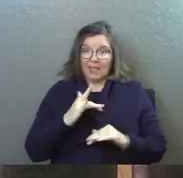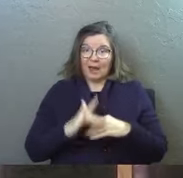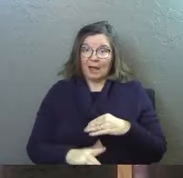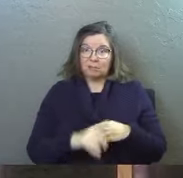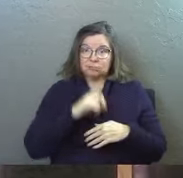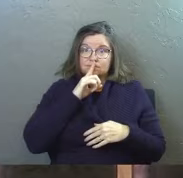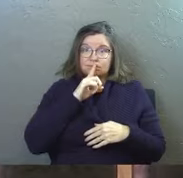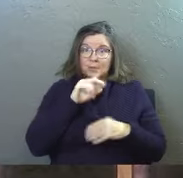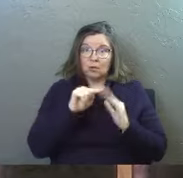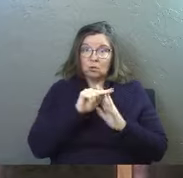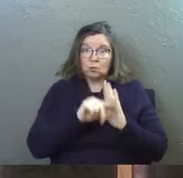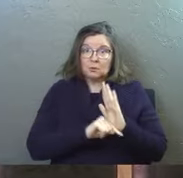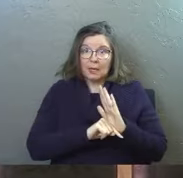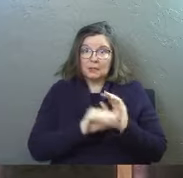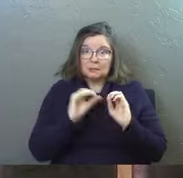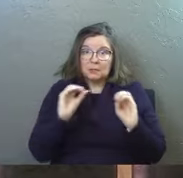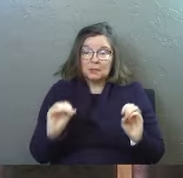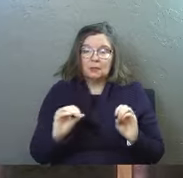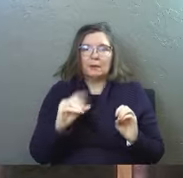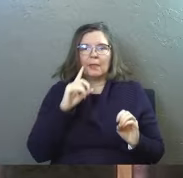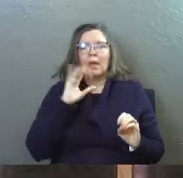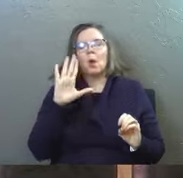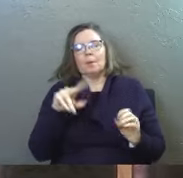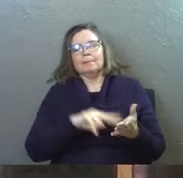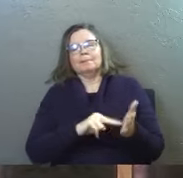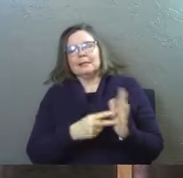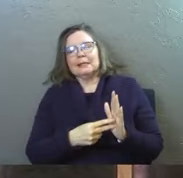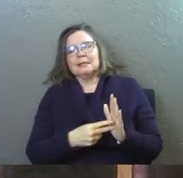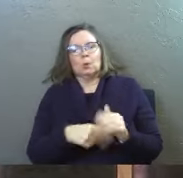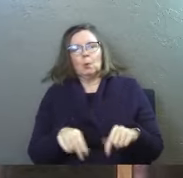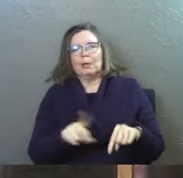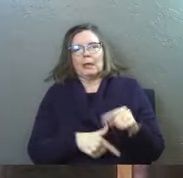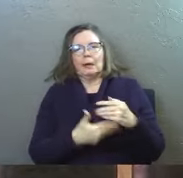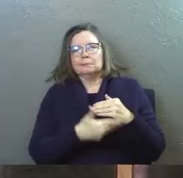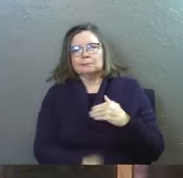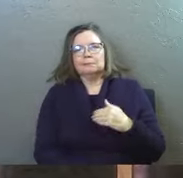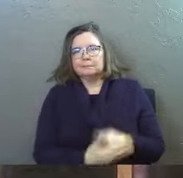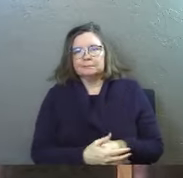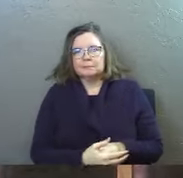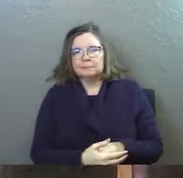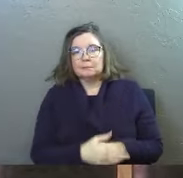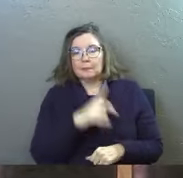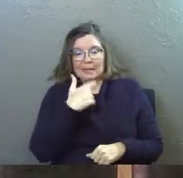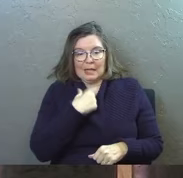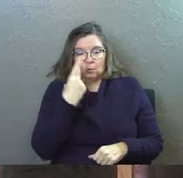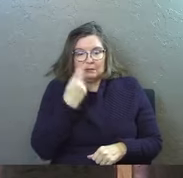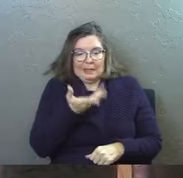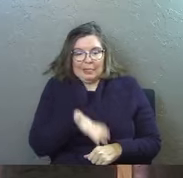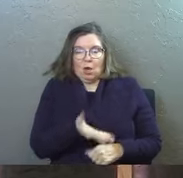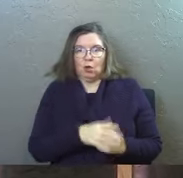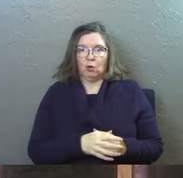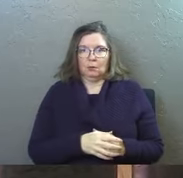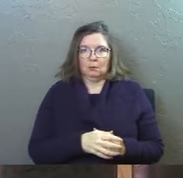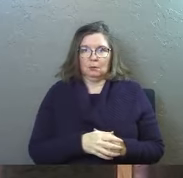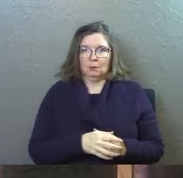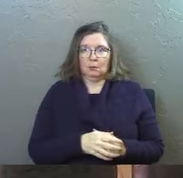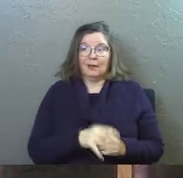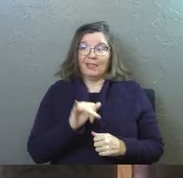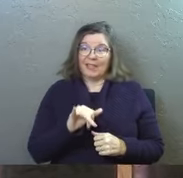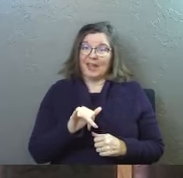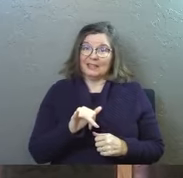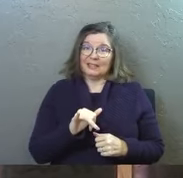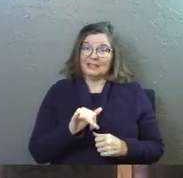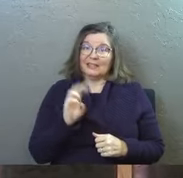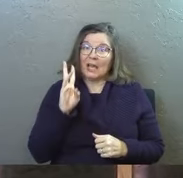of the example in the New Testament and say therefore we cannot because I don't see it there so